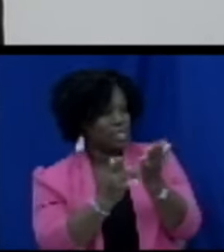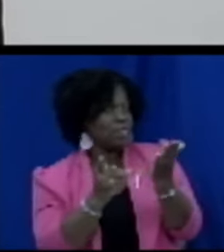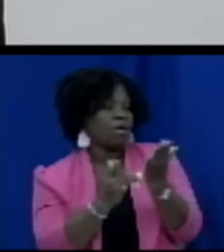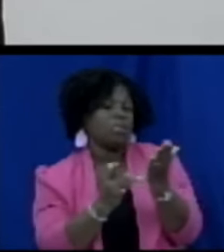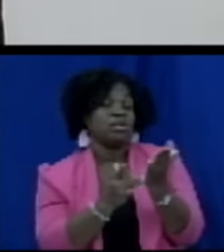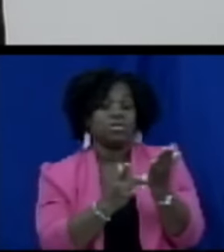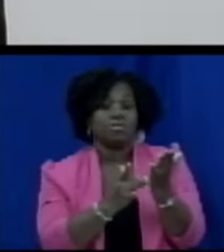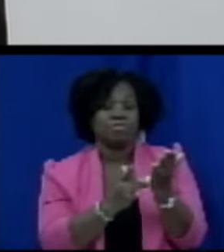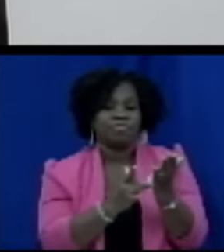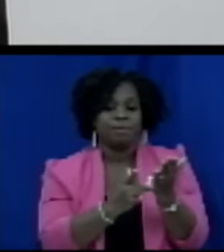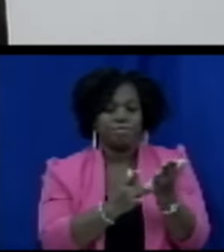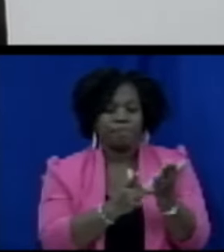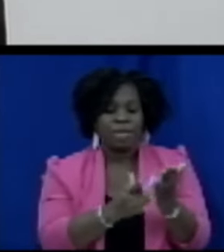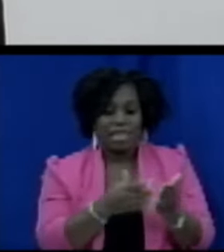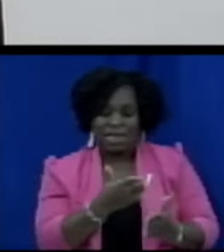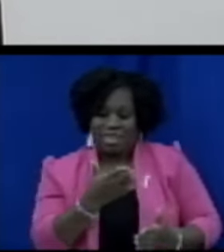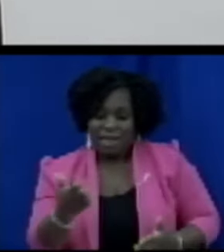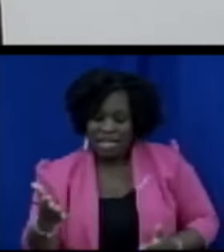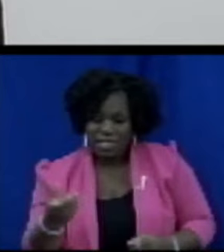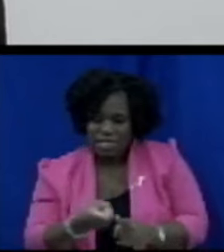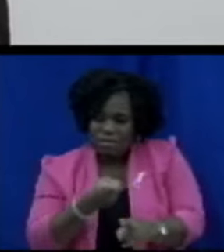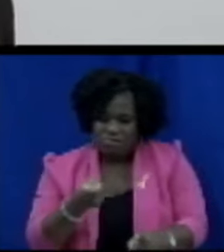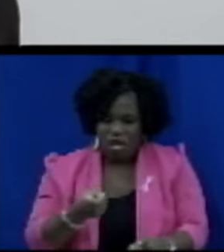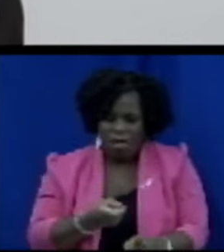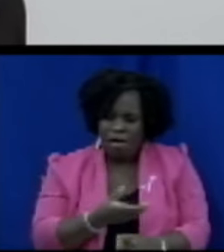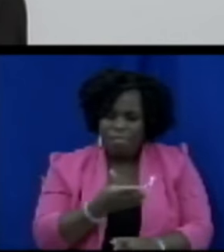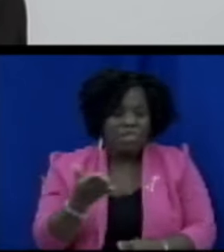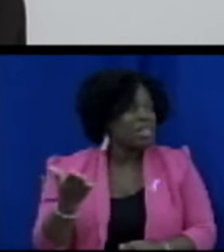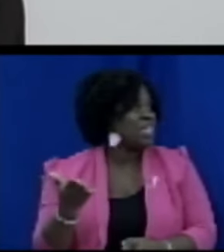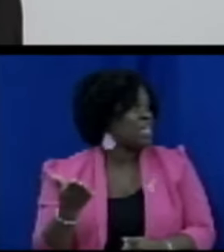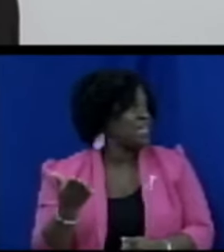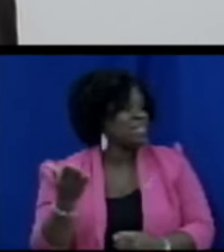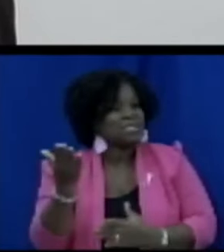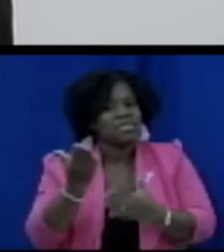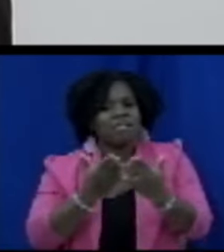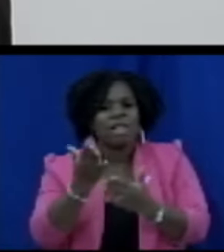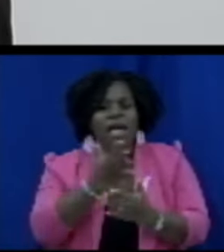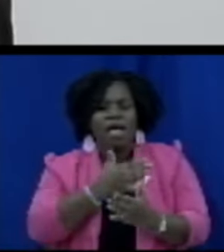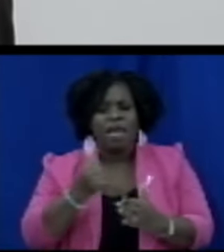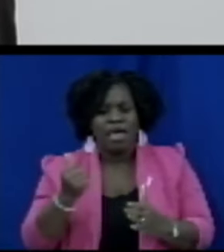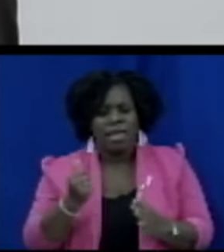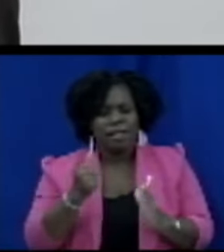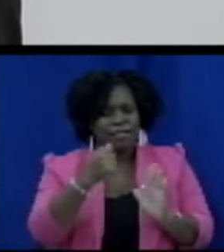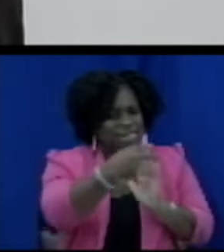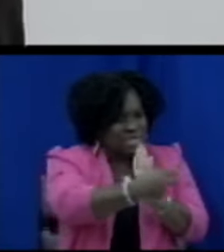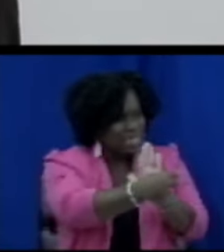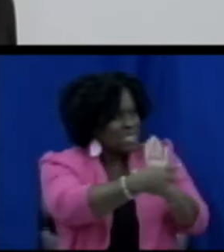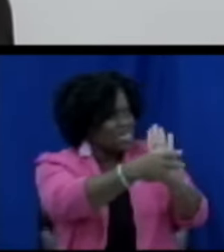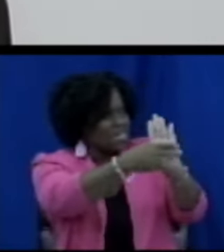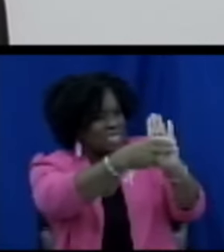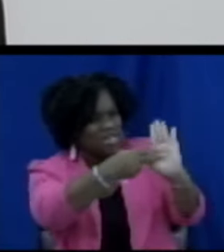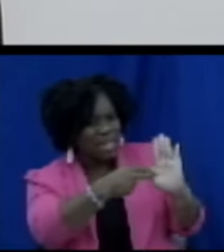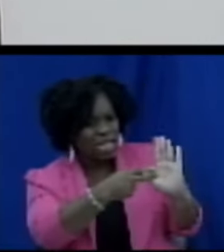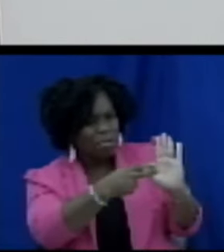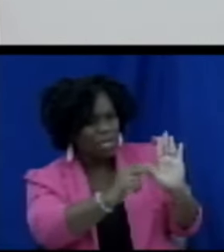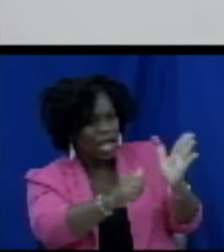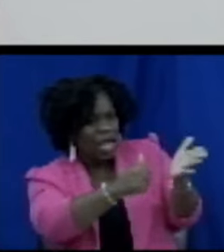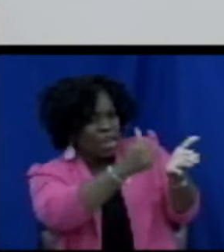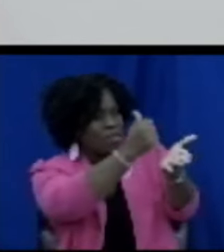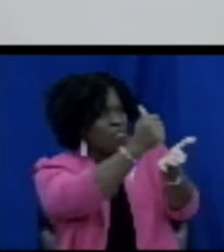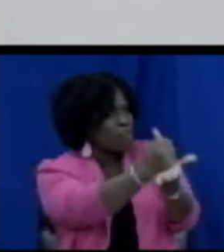from these systems and the branding and the high quality